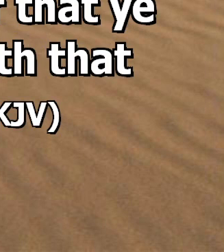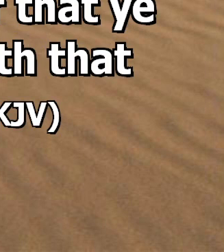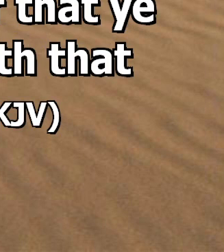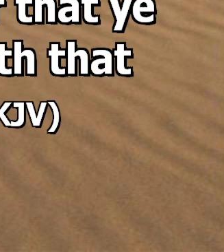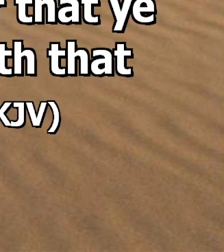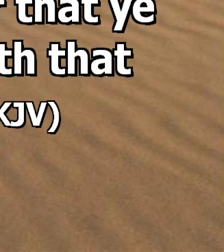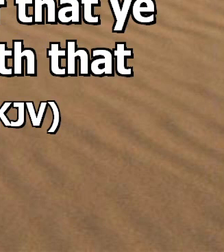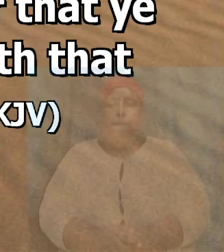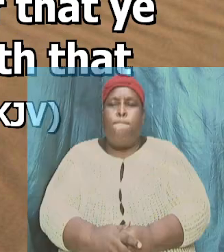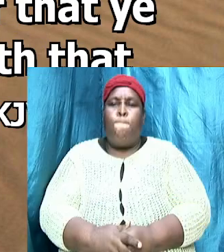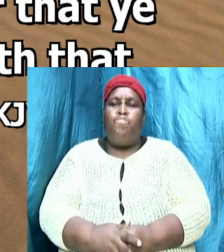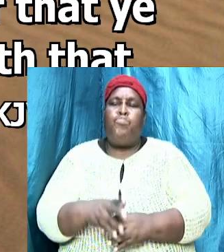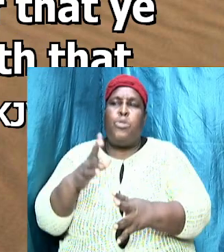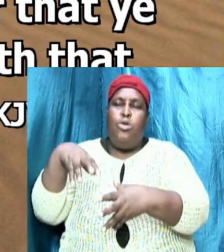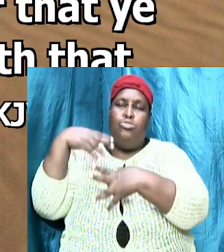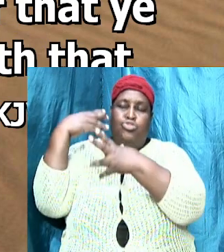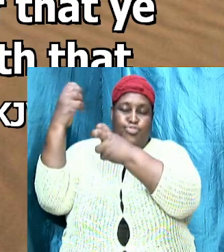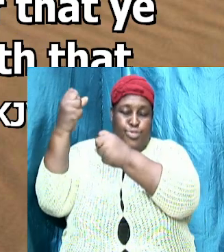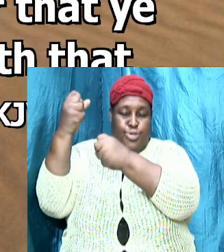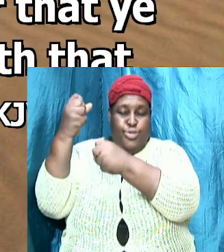so you trusted